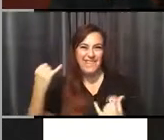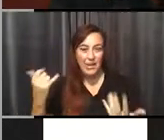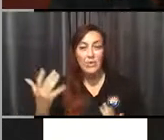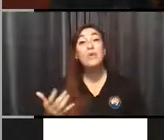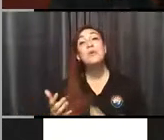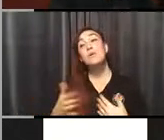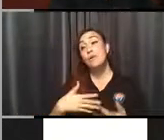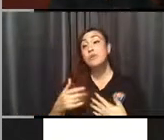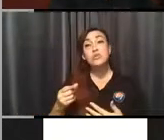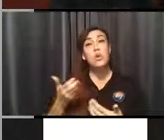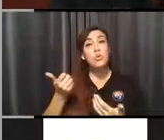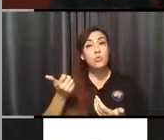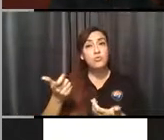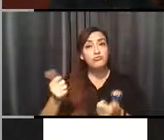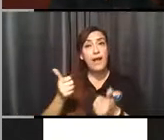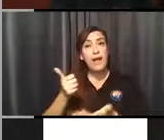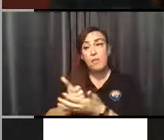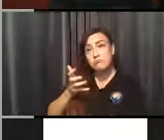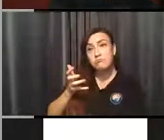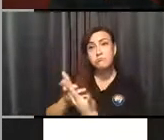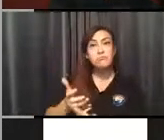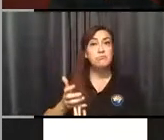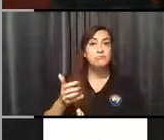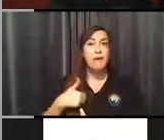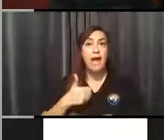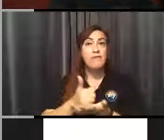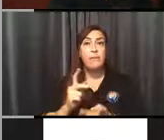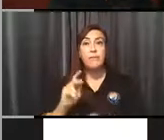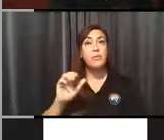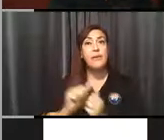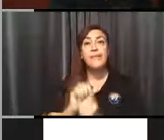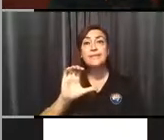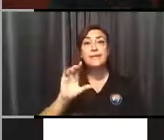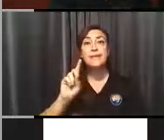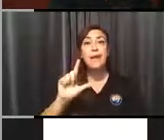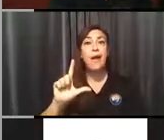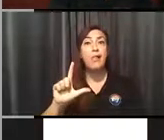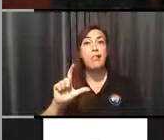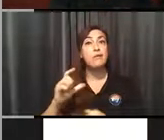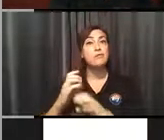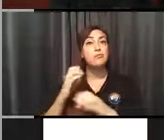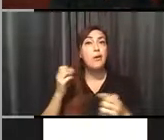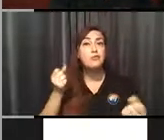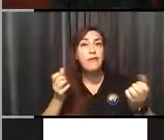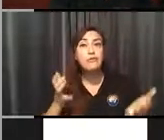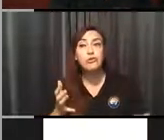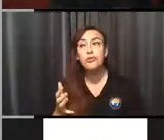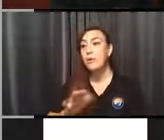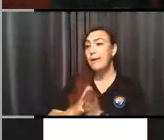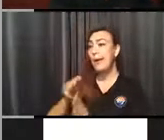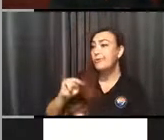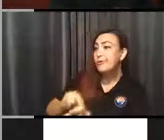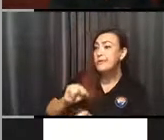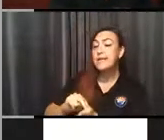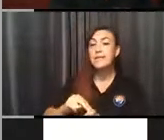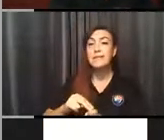nursing on the way to being an RN, also CDL truck driving, construction, welding,